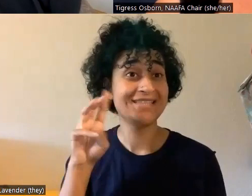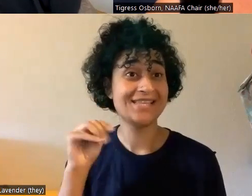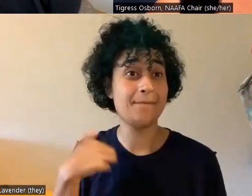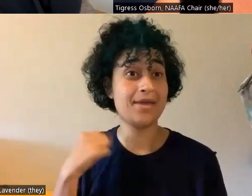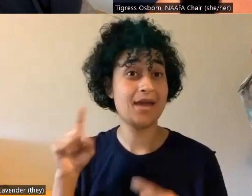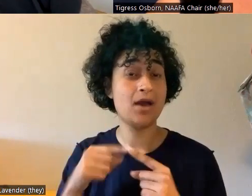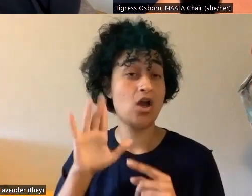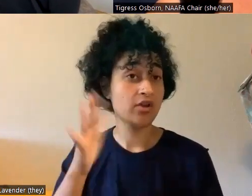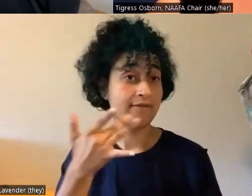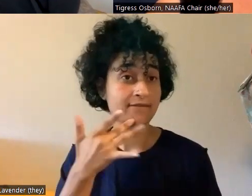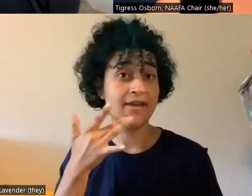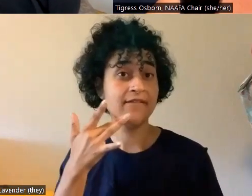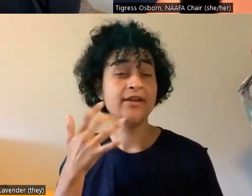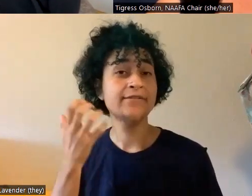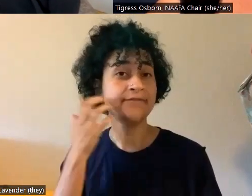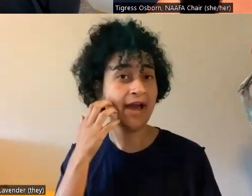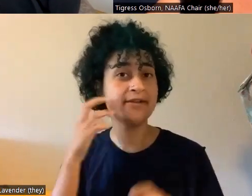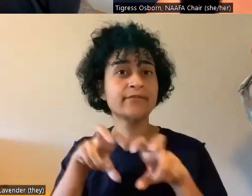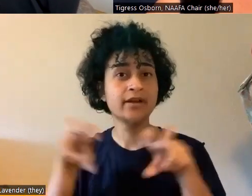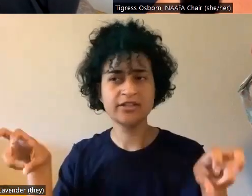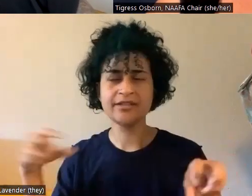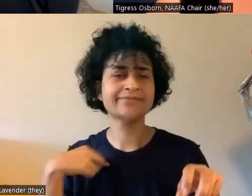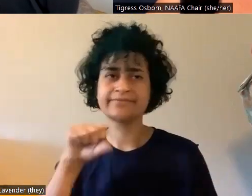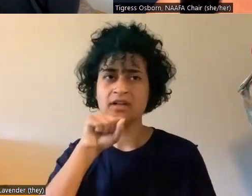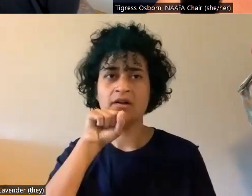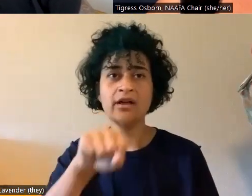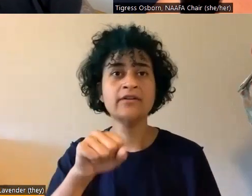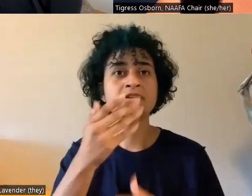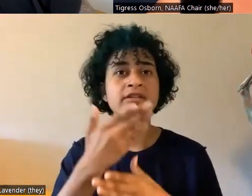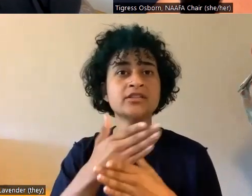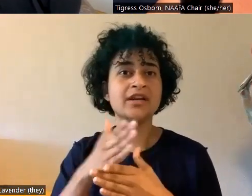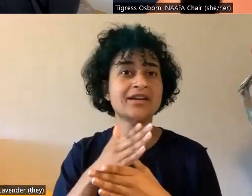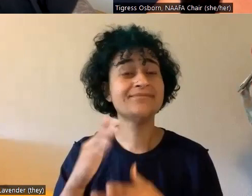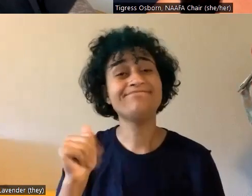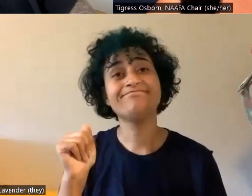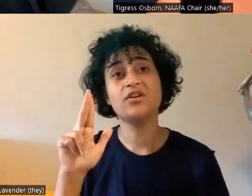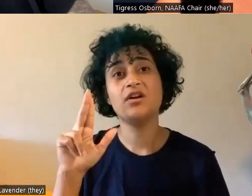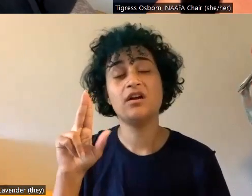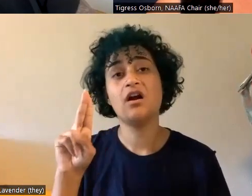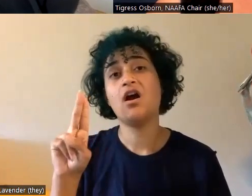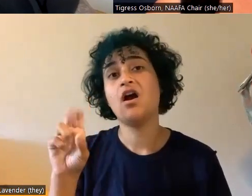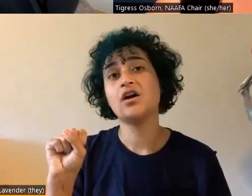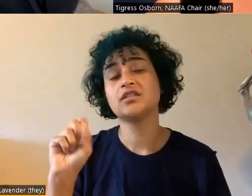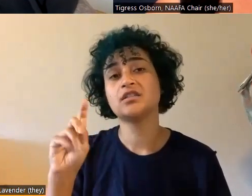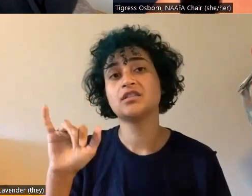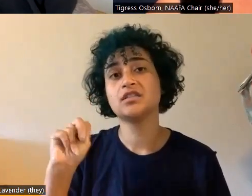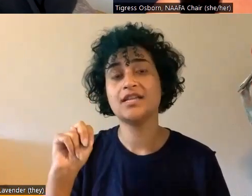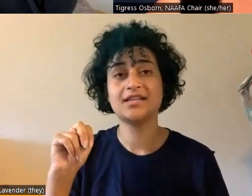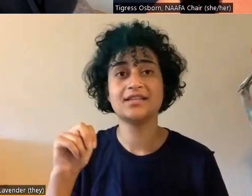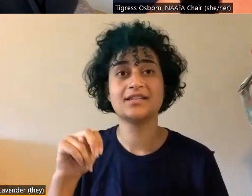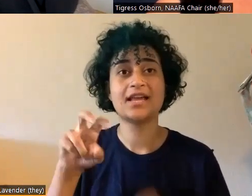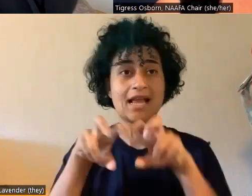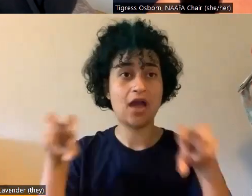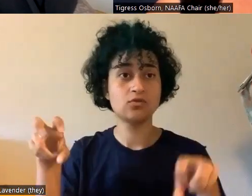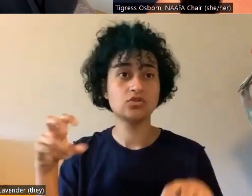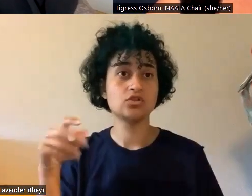I would love to share about it. Um, Austin couch potatoes is the best one I've found and they're, uh, they